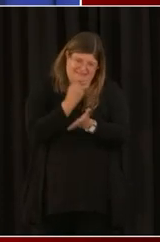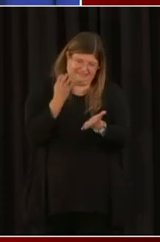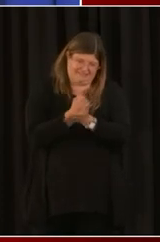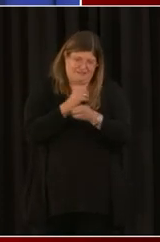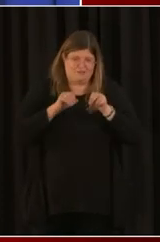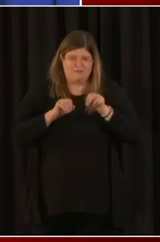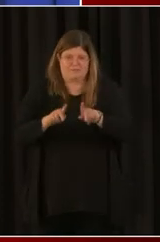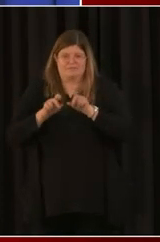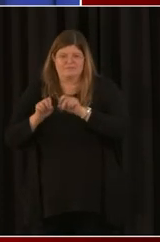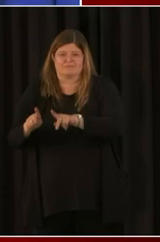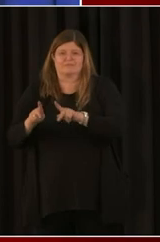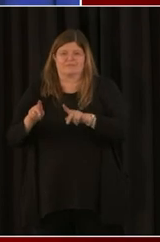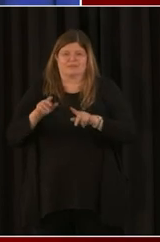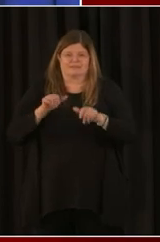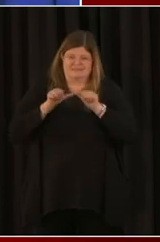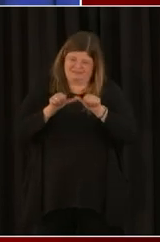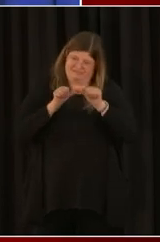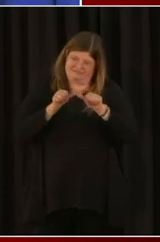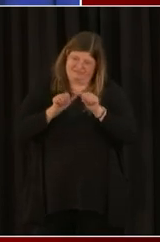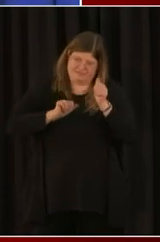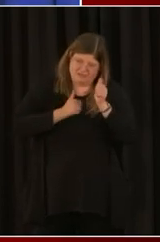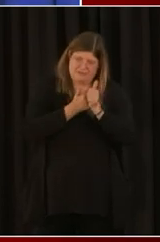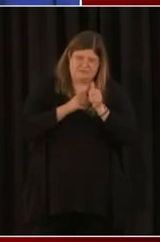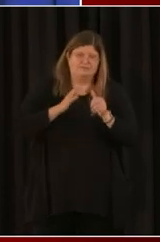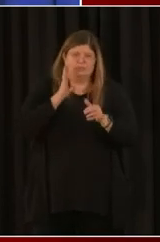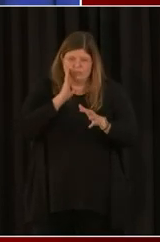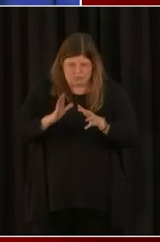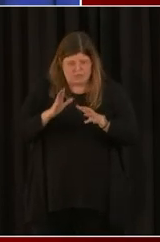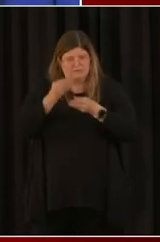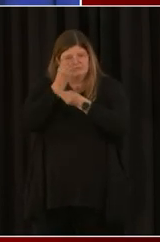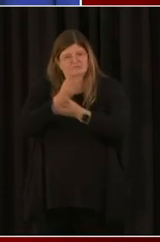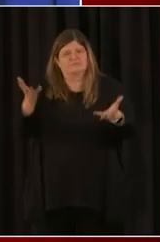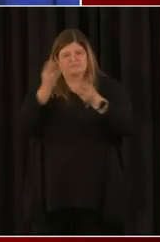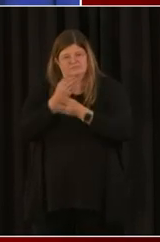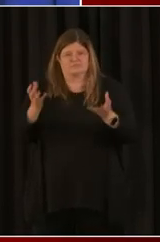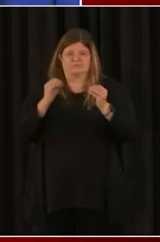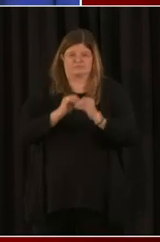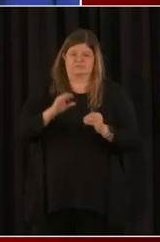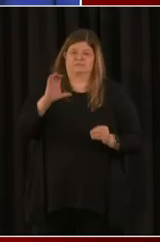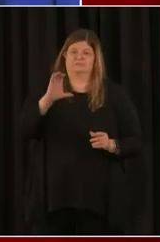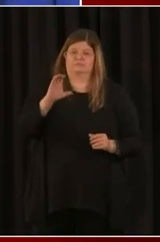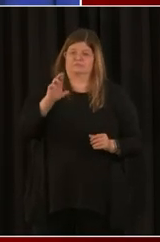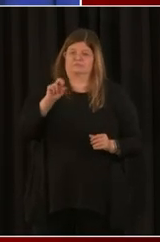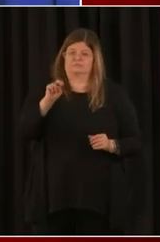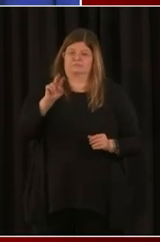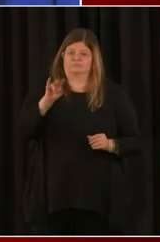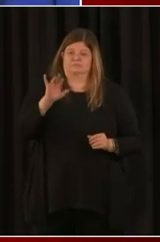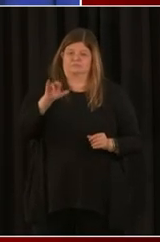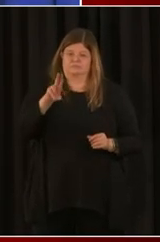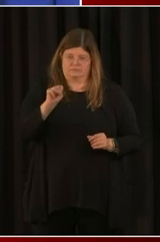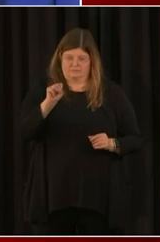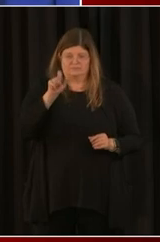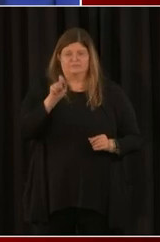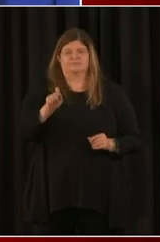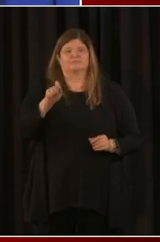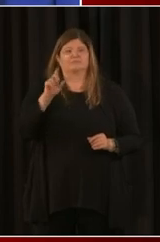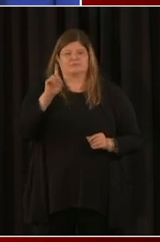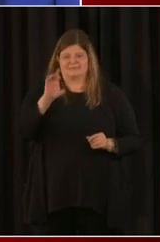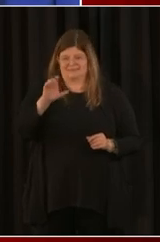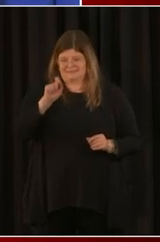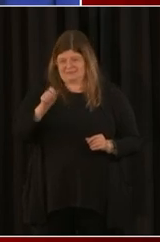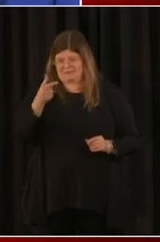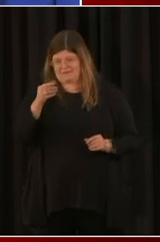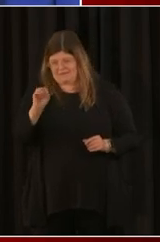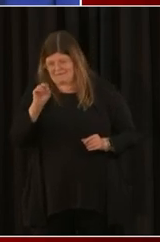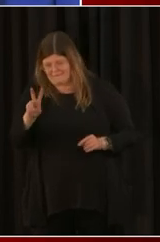We'll continue to update and put more information on coronavirus.dc.gov. So be sure to check out the recovery section